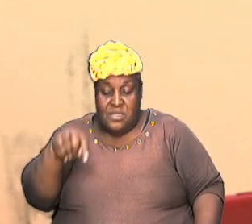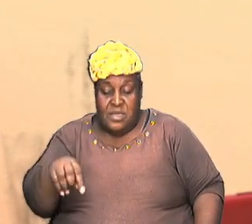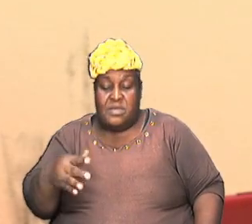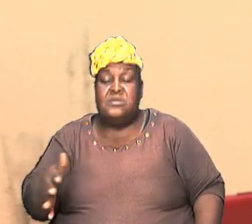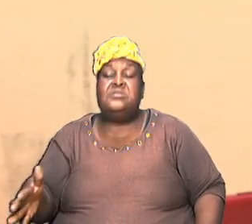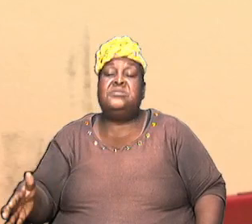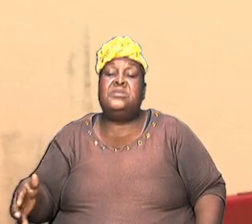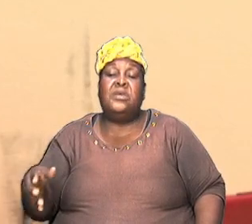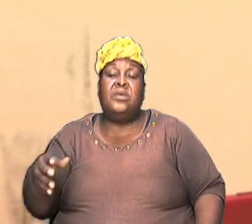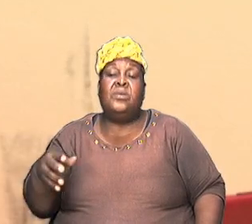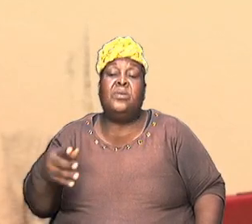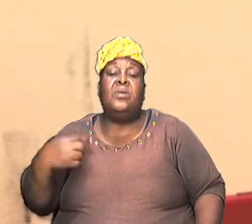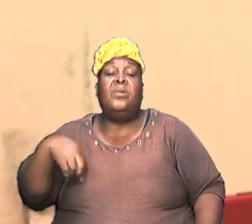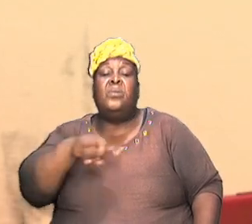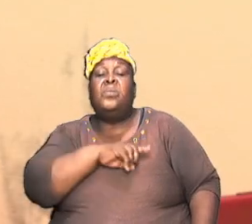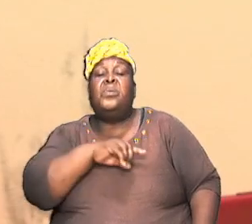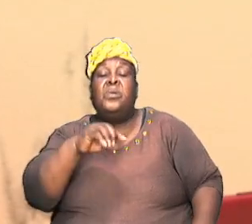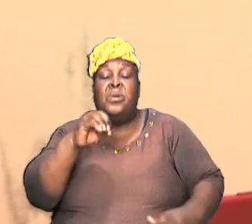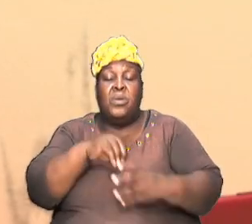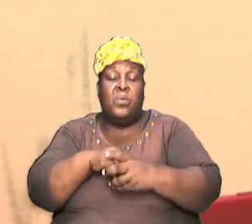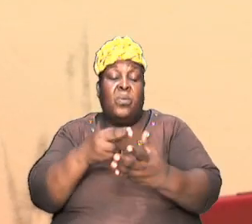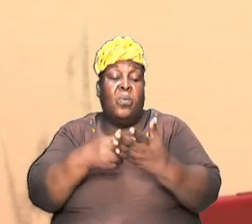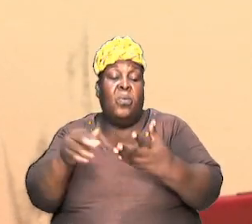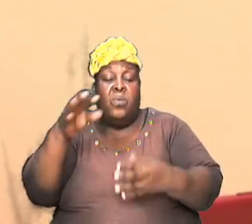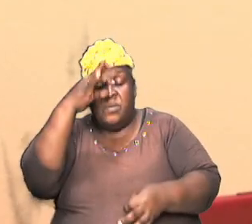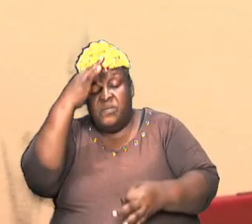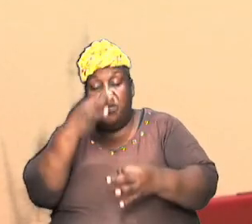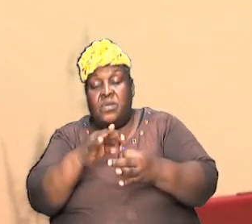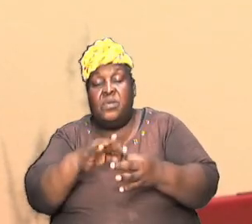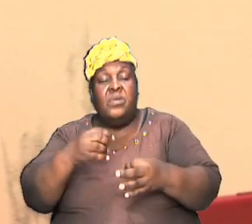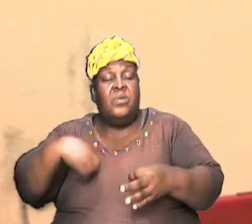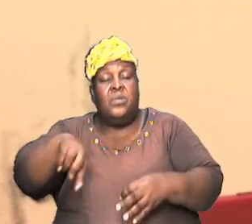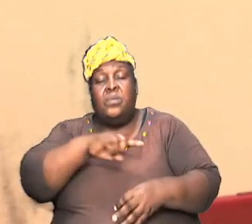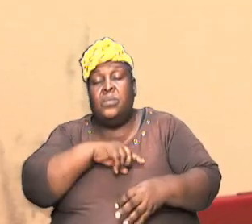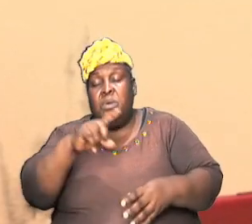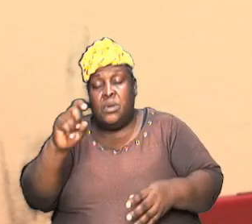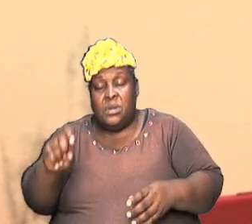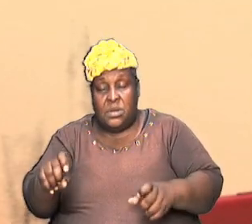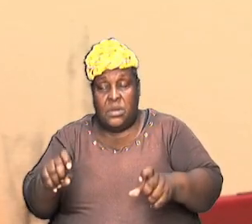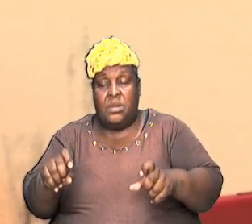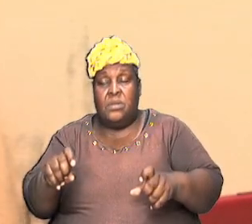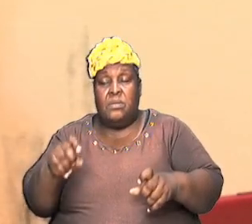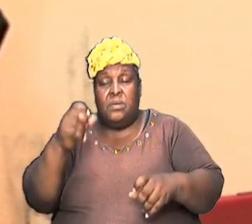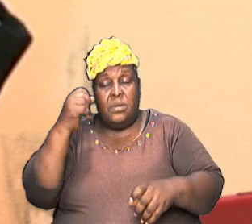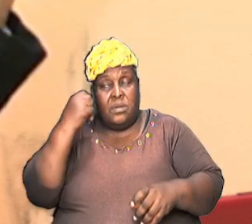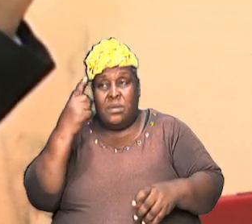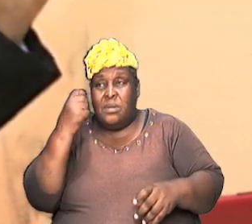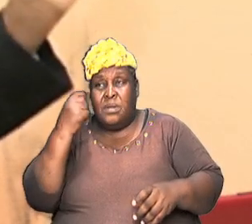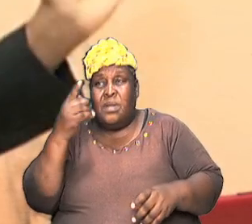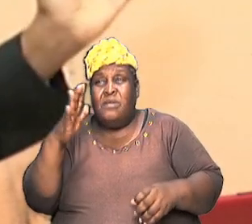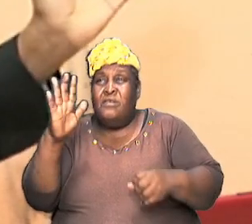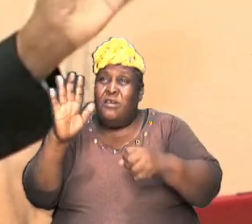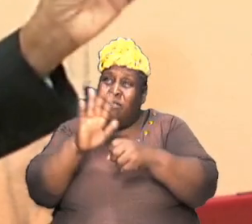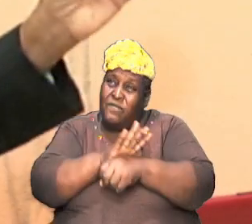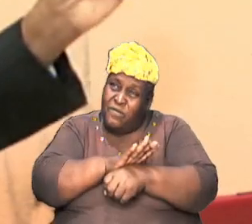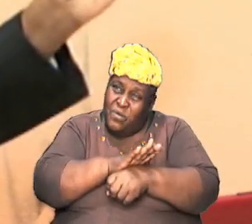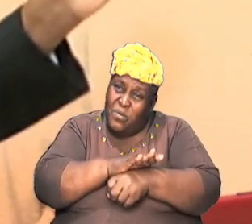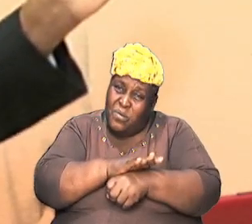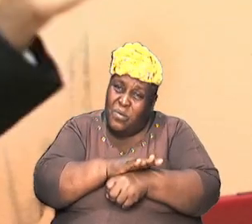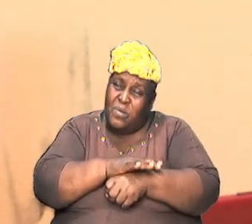this holy faith we need to understand and have a full perspective